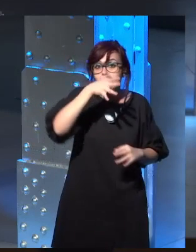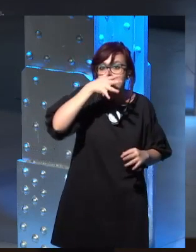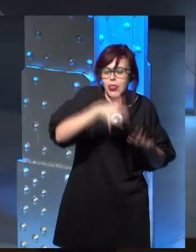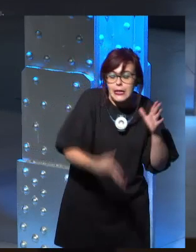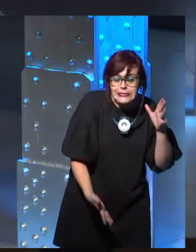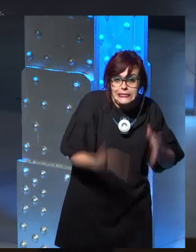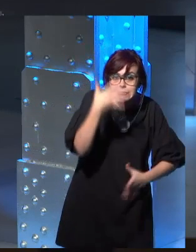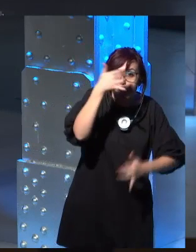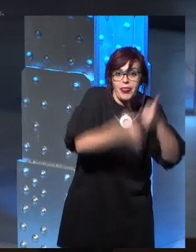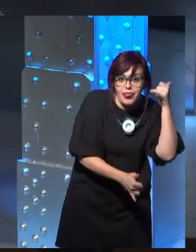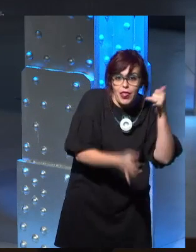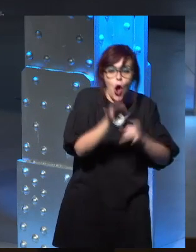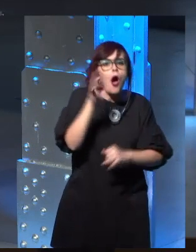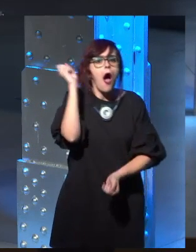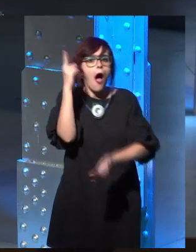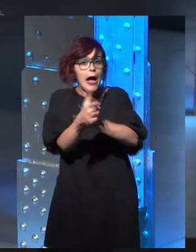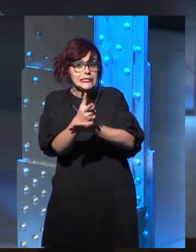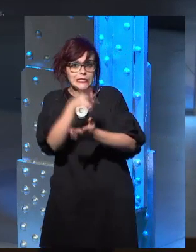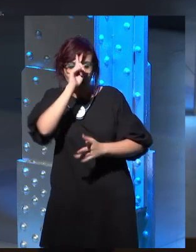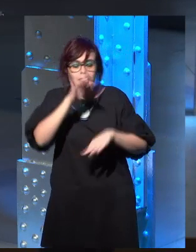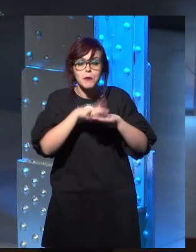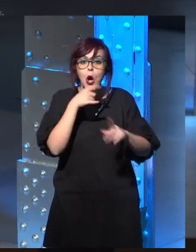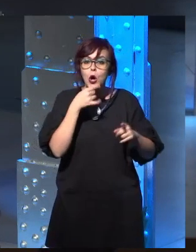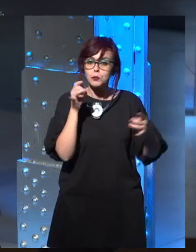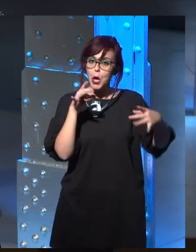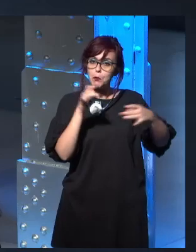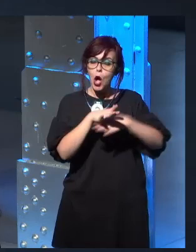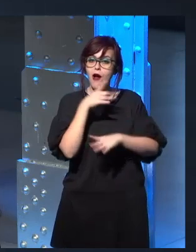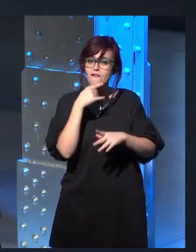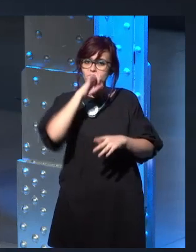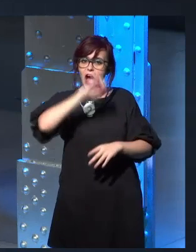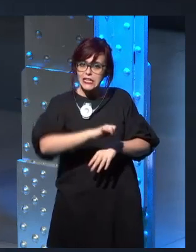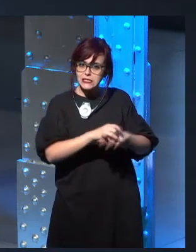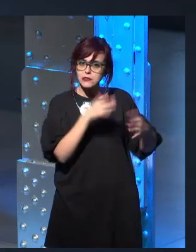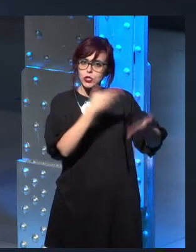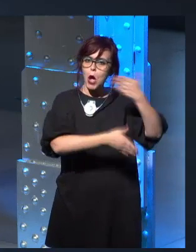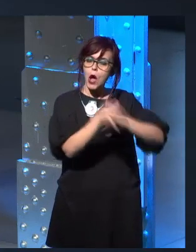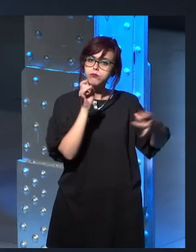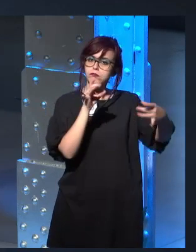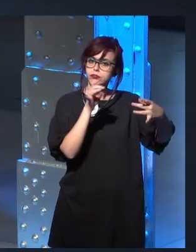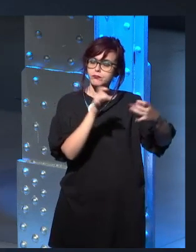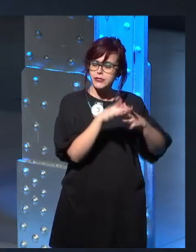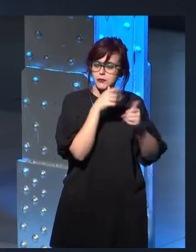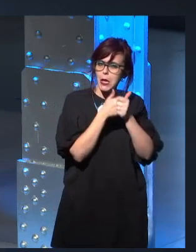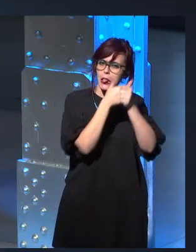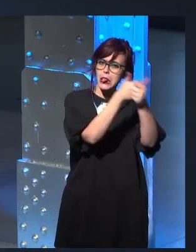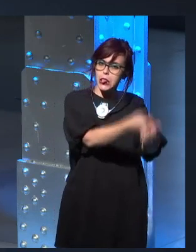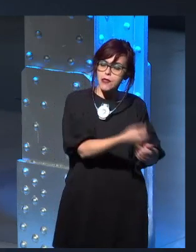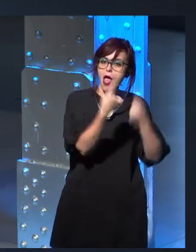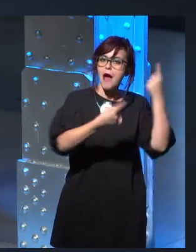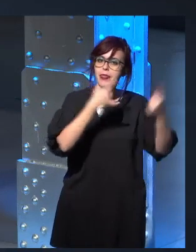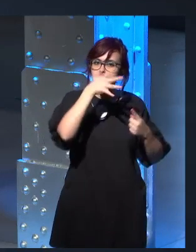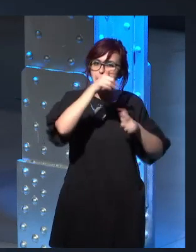correspondence with fans for many years and, and there have been times when he would write something and it, it would reveal things,